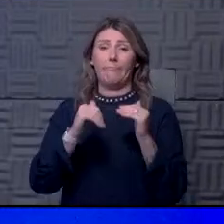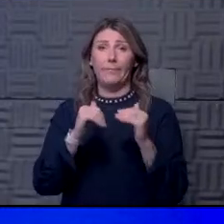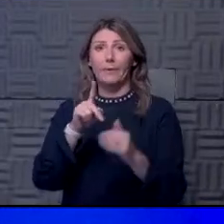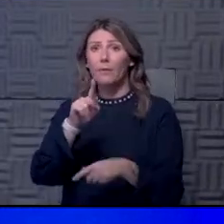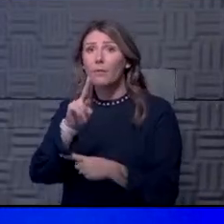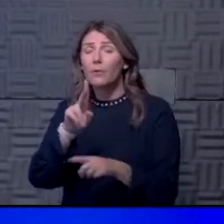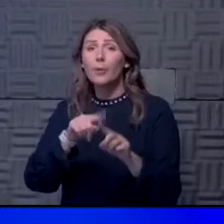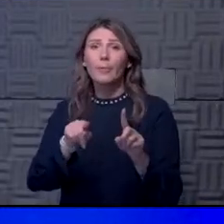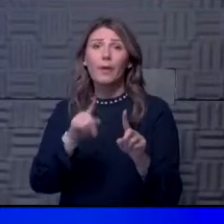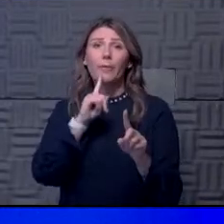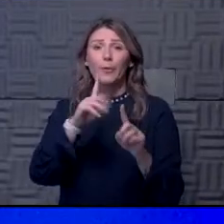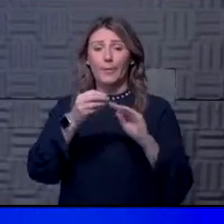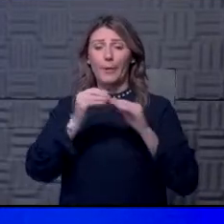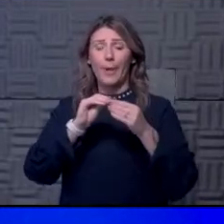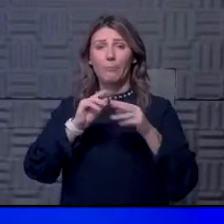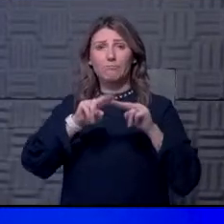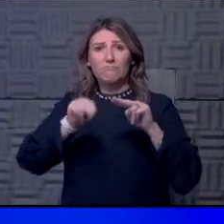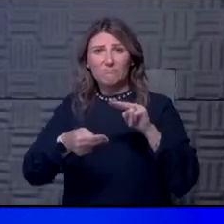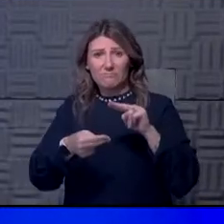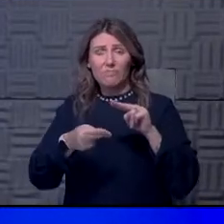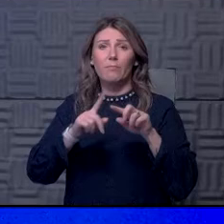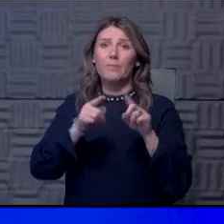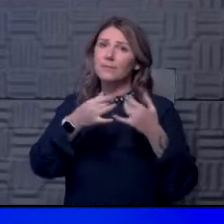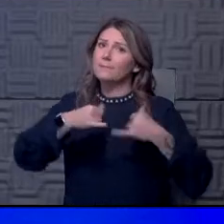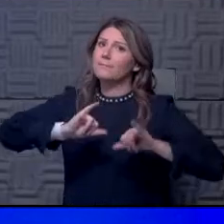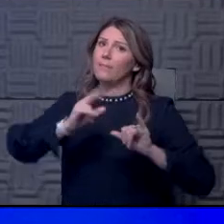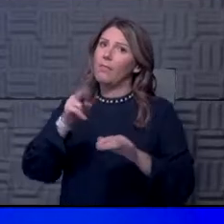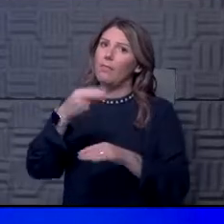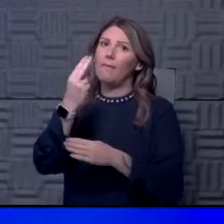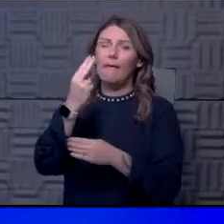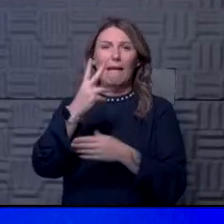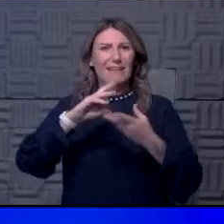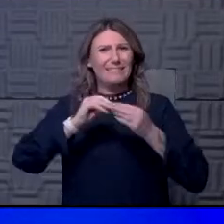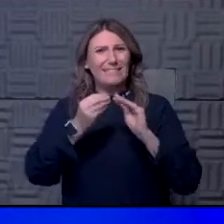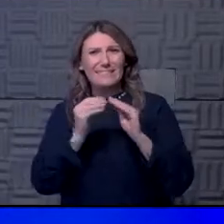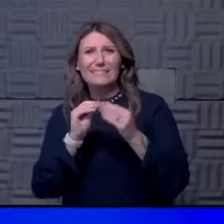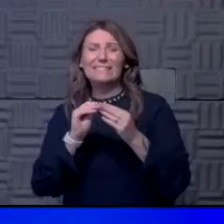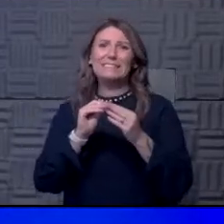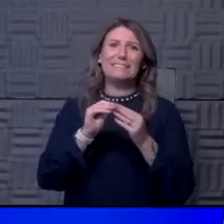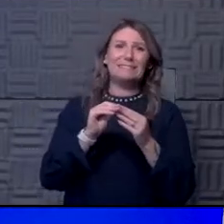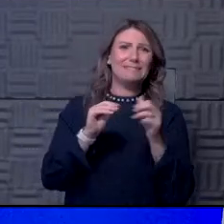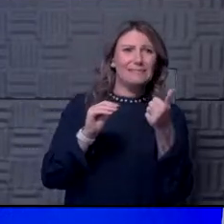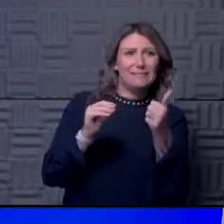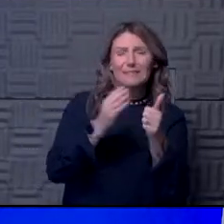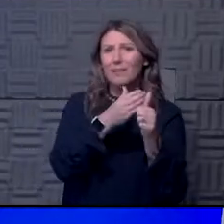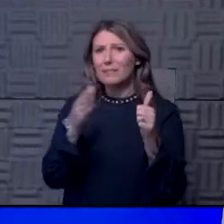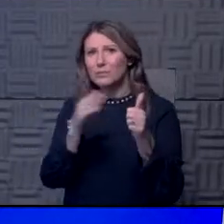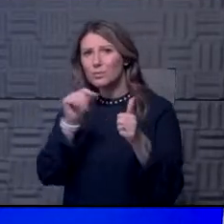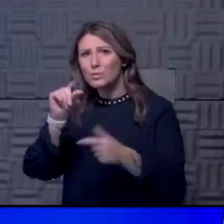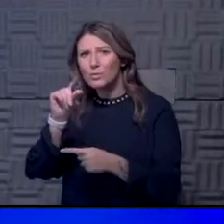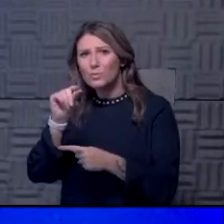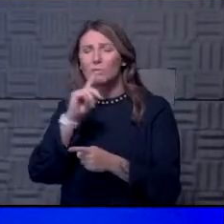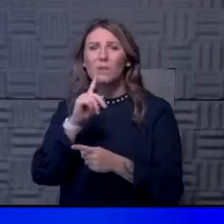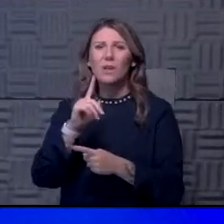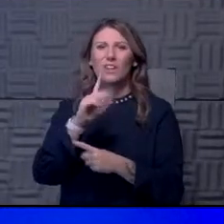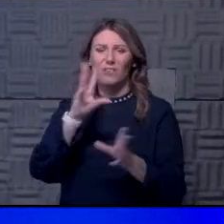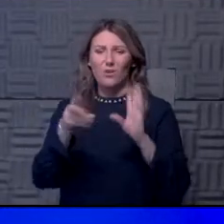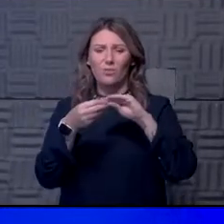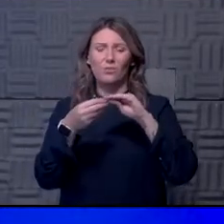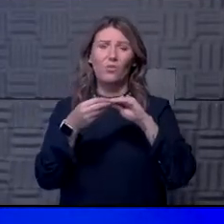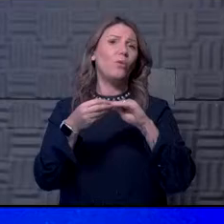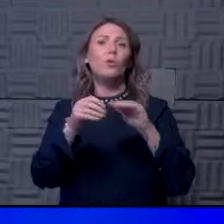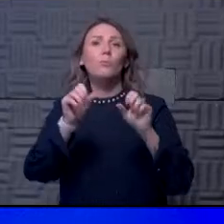Their numbers have come down a little bit, but still in those high teens and really in that that tough spot considering what their total